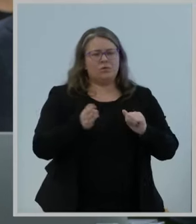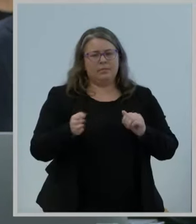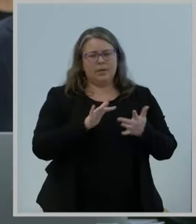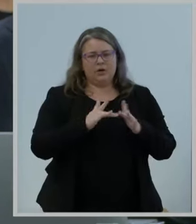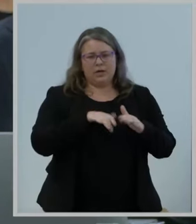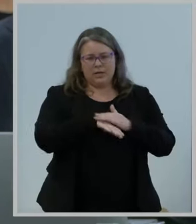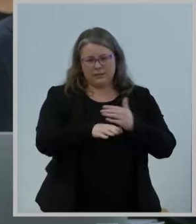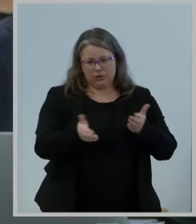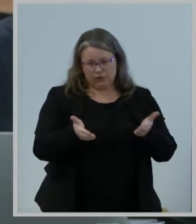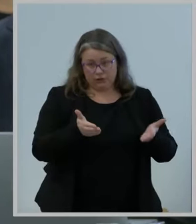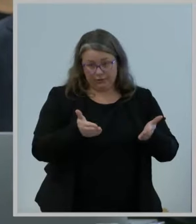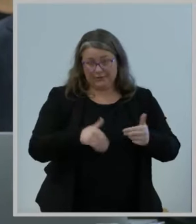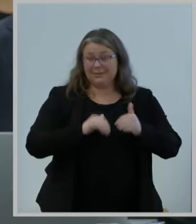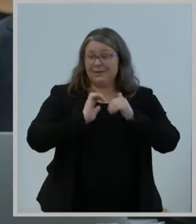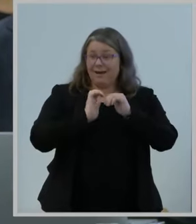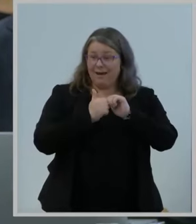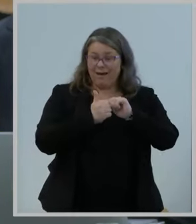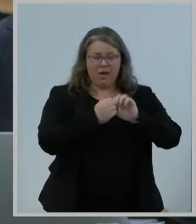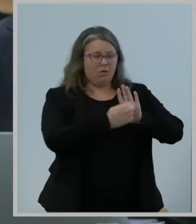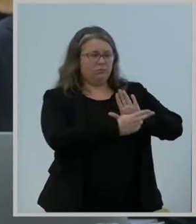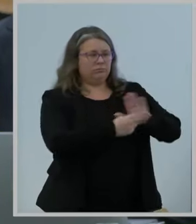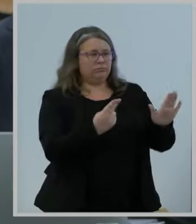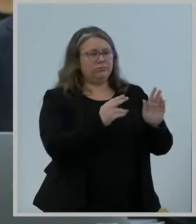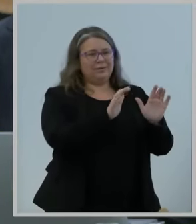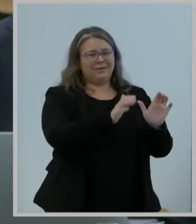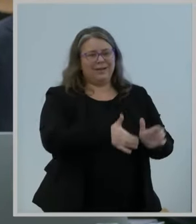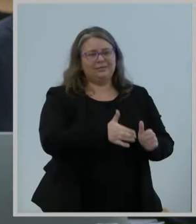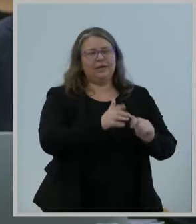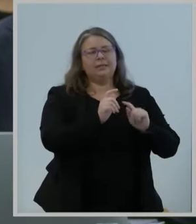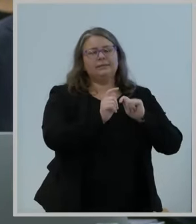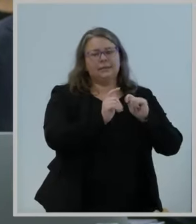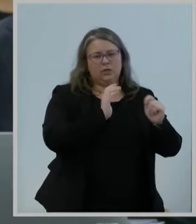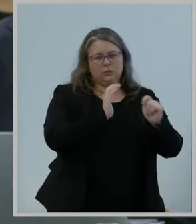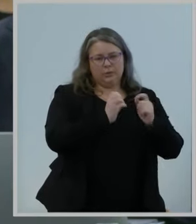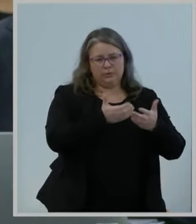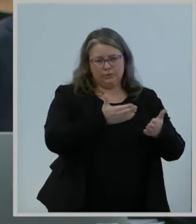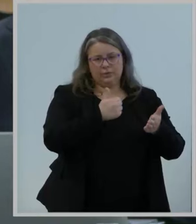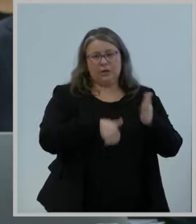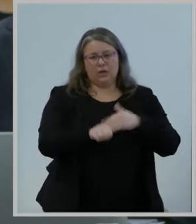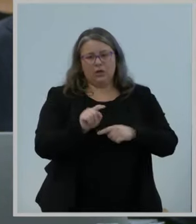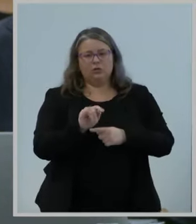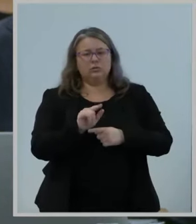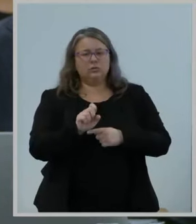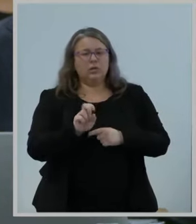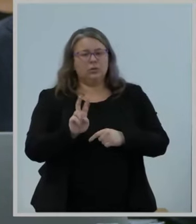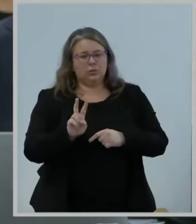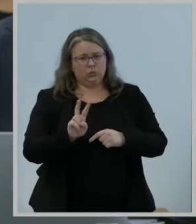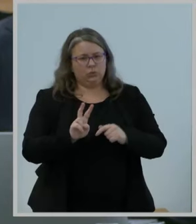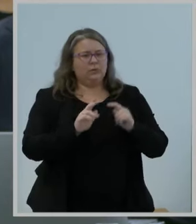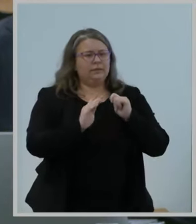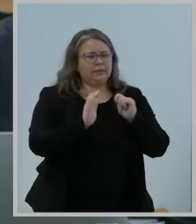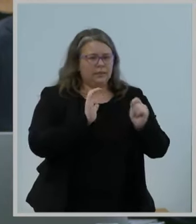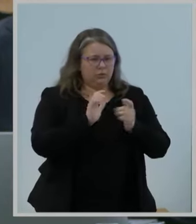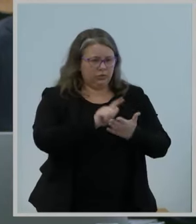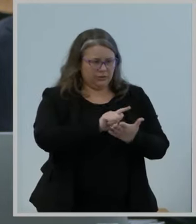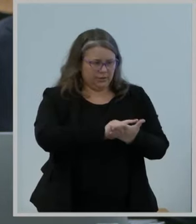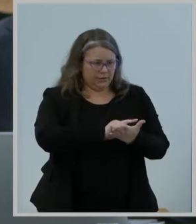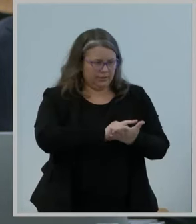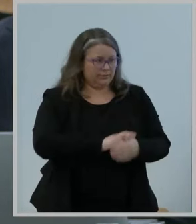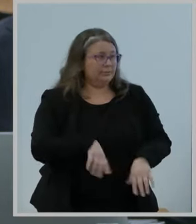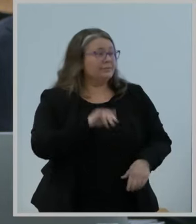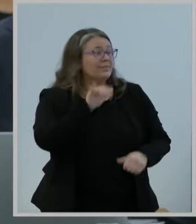it as telecommunications service under Title II of the Communications Act, which would allow the Commission to protect